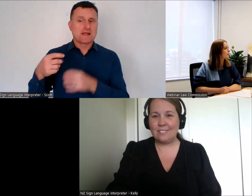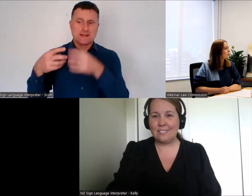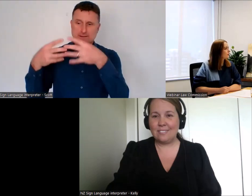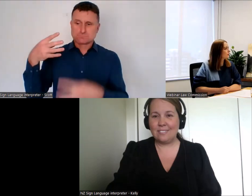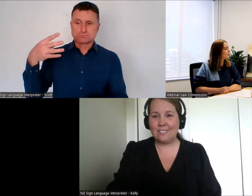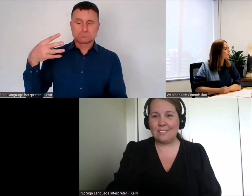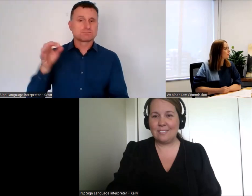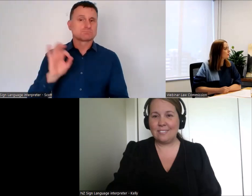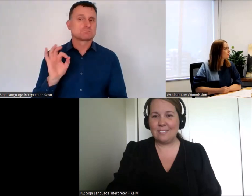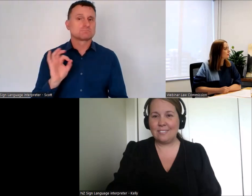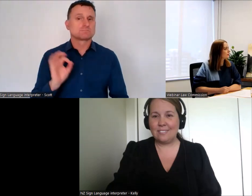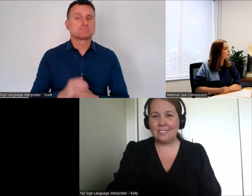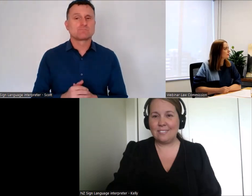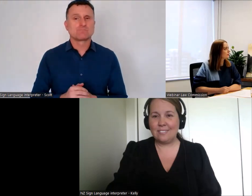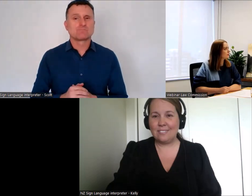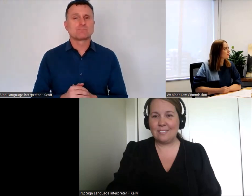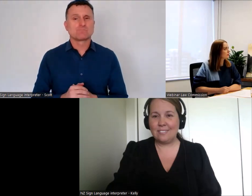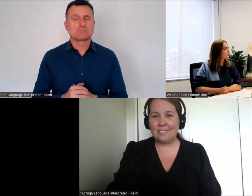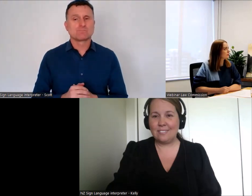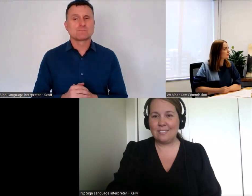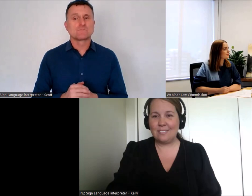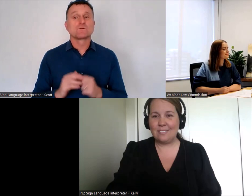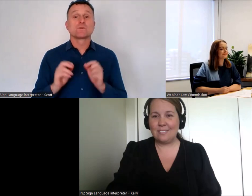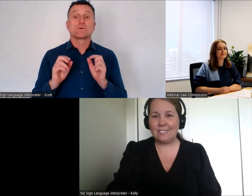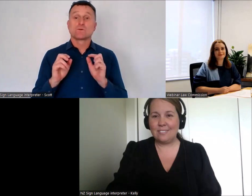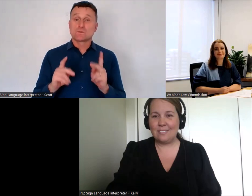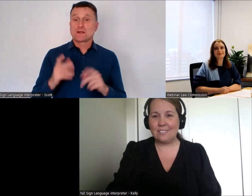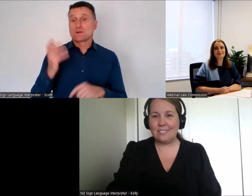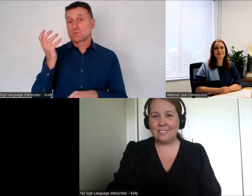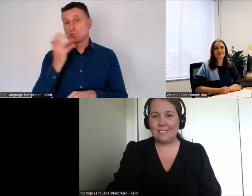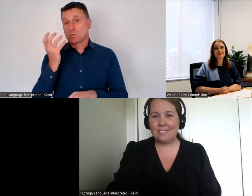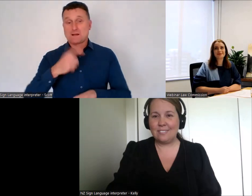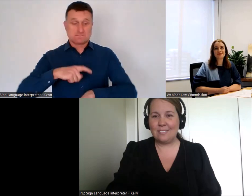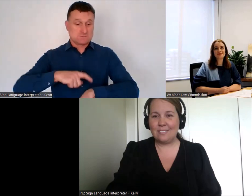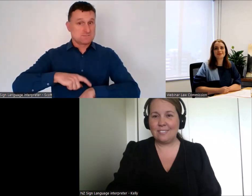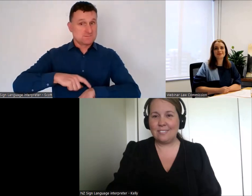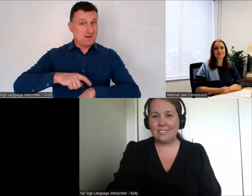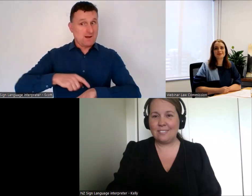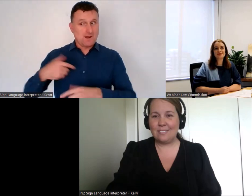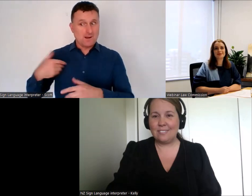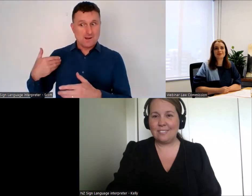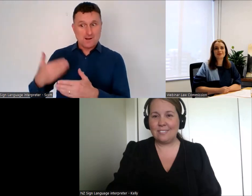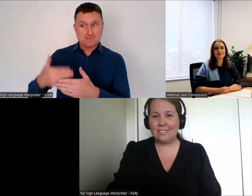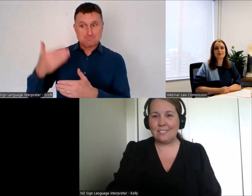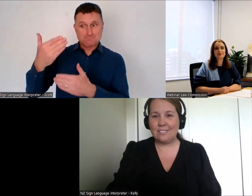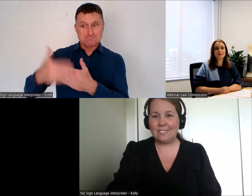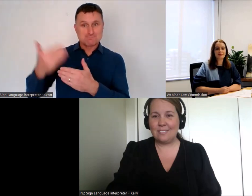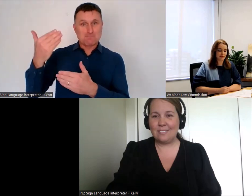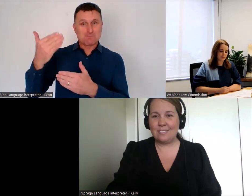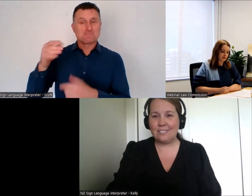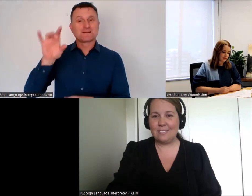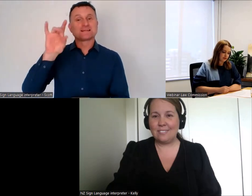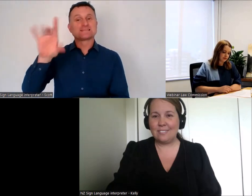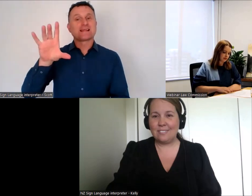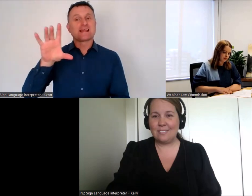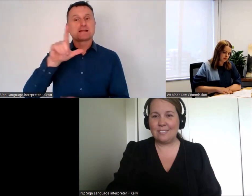So we've been remarkably efficient and we're done 10 minutes ahead of time.